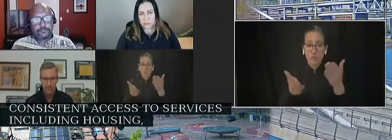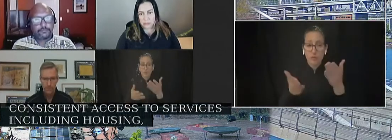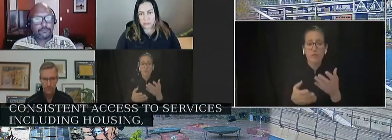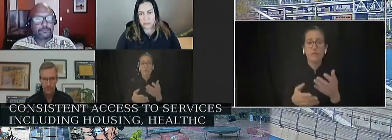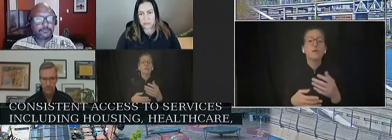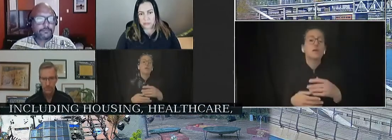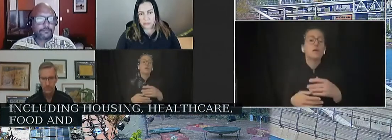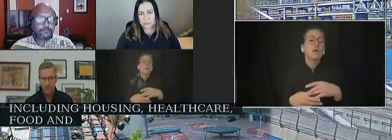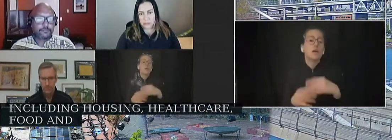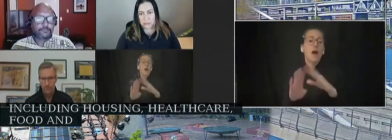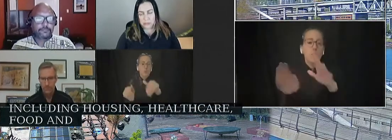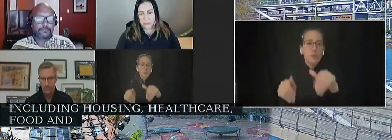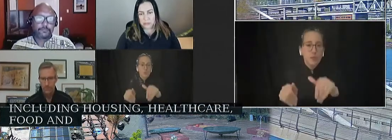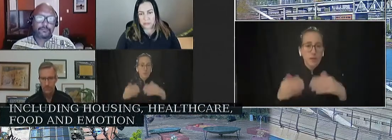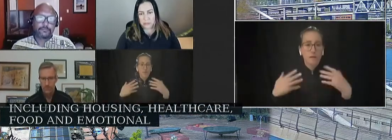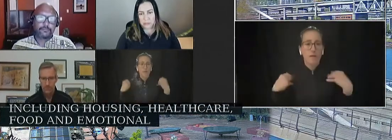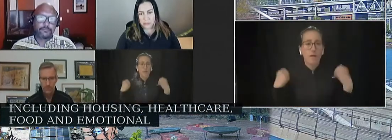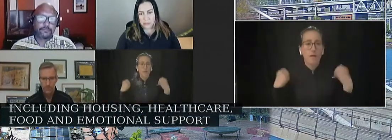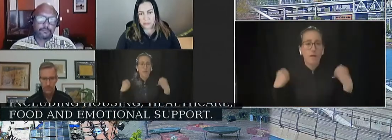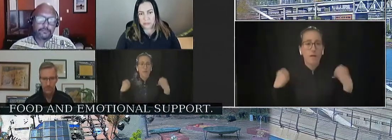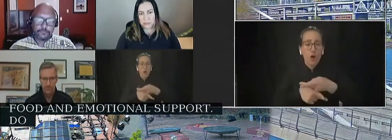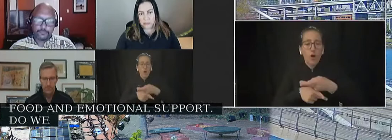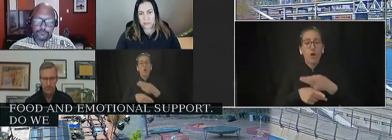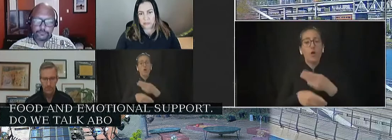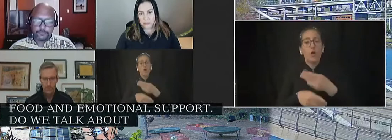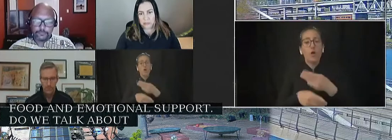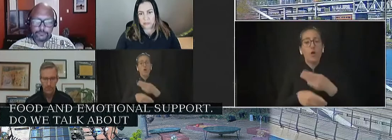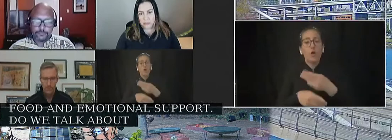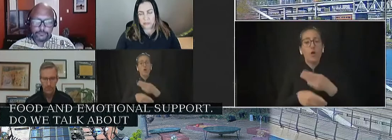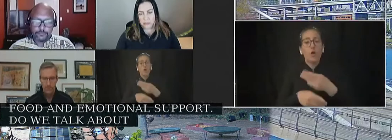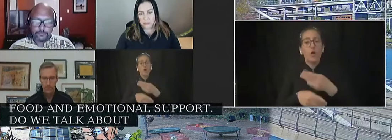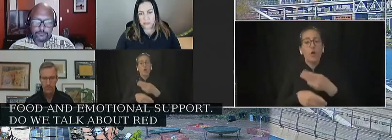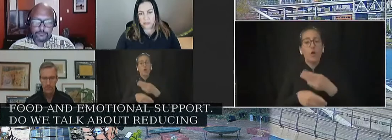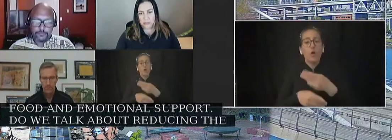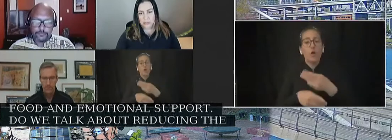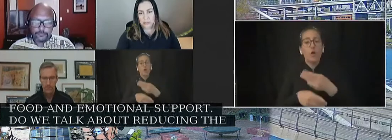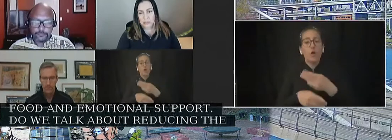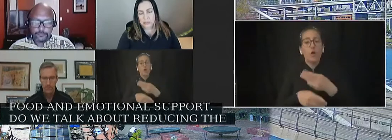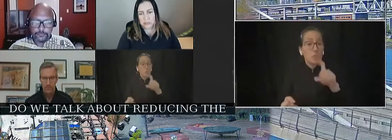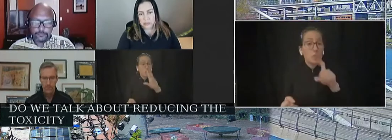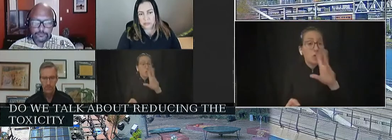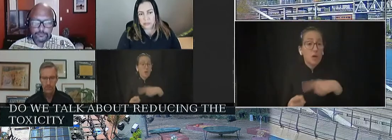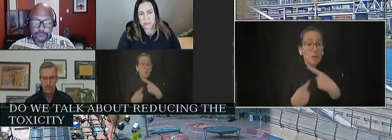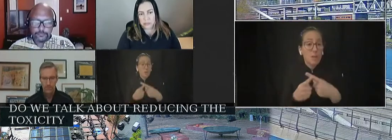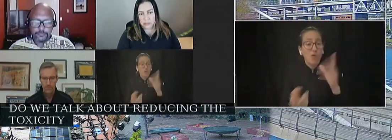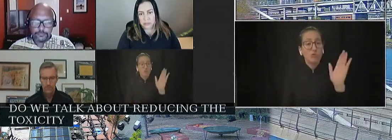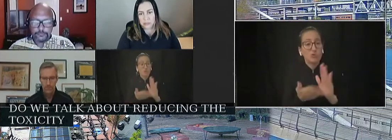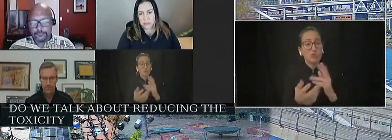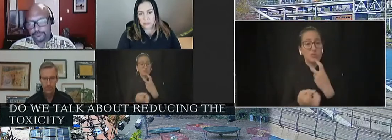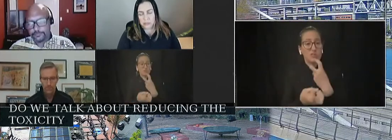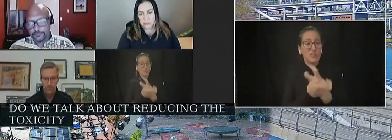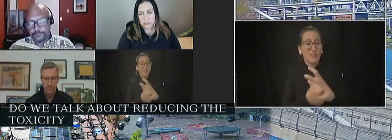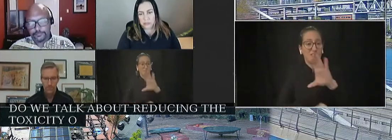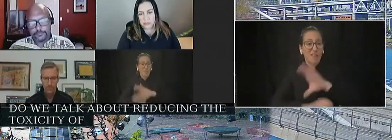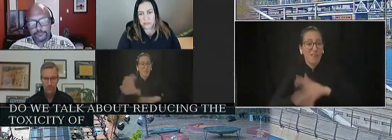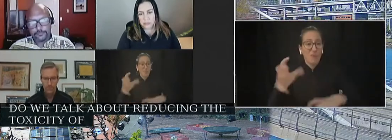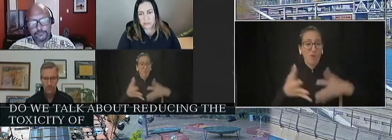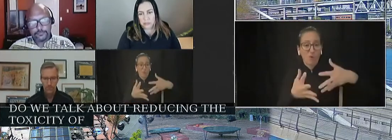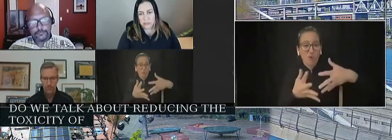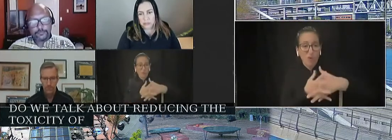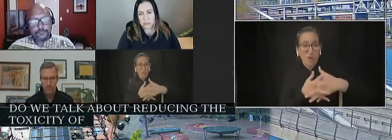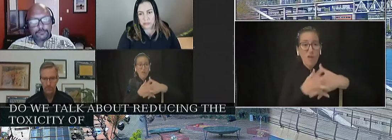emotional support? Do we talk about reducing the toxicity of our communal airs and soils? Until we talk about these